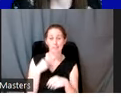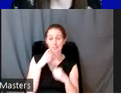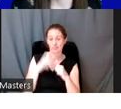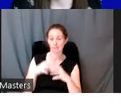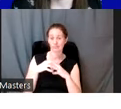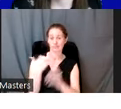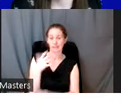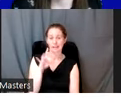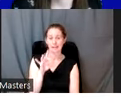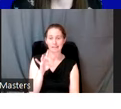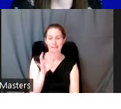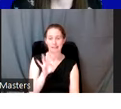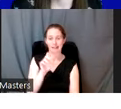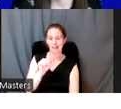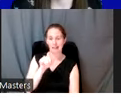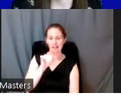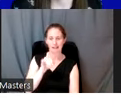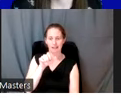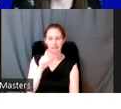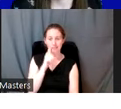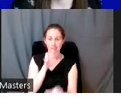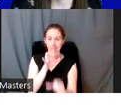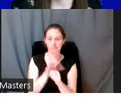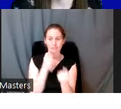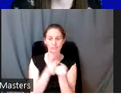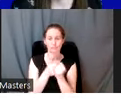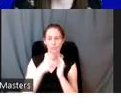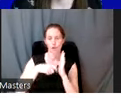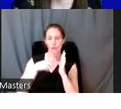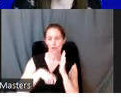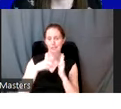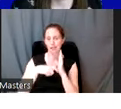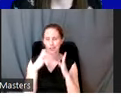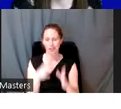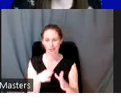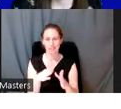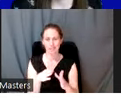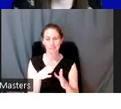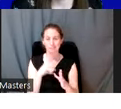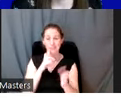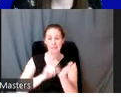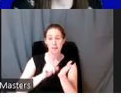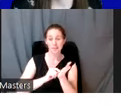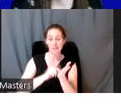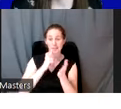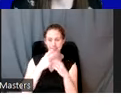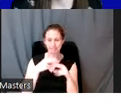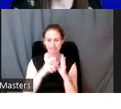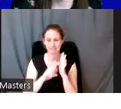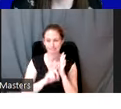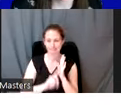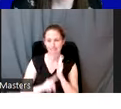1879, the AIA has been committed to supporting archaeology and archaeologists, publishing and disseminating the